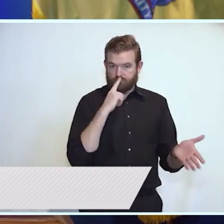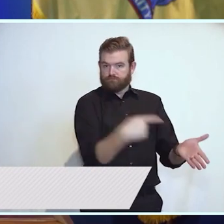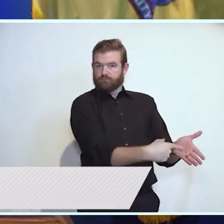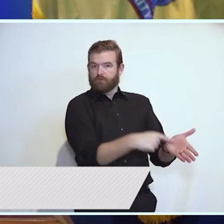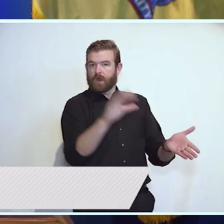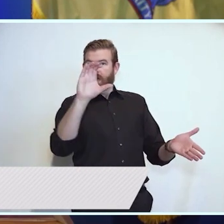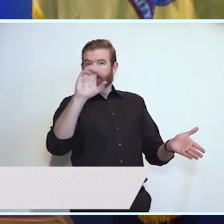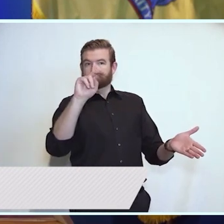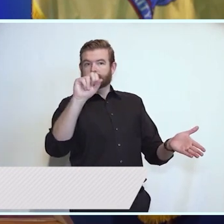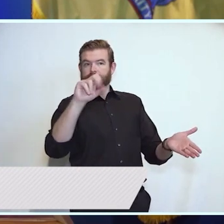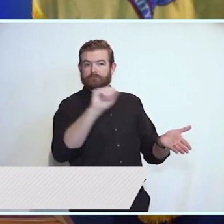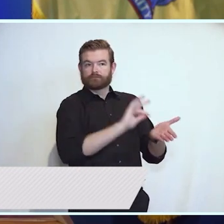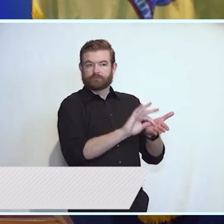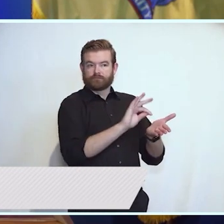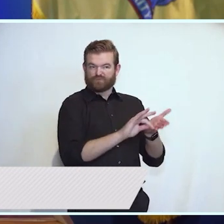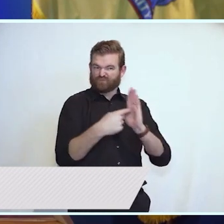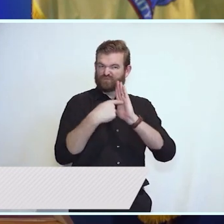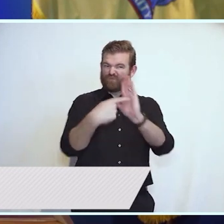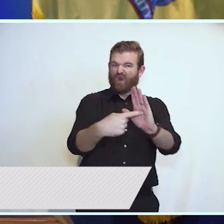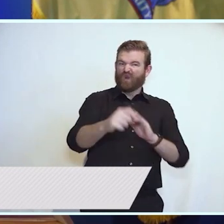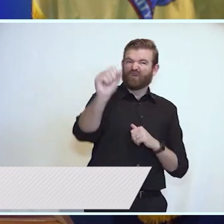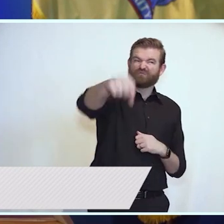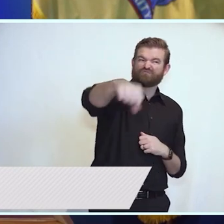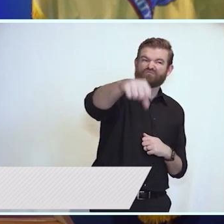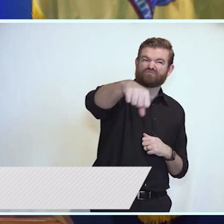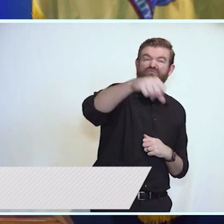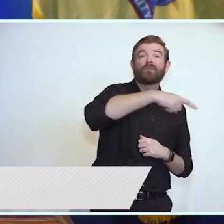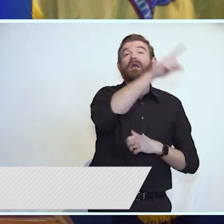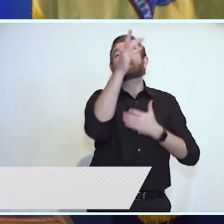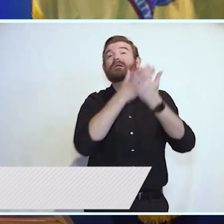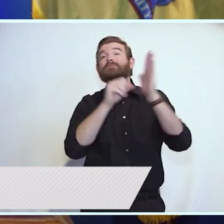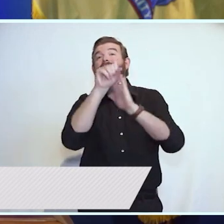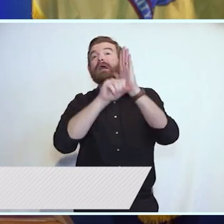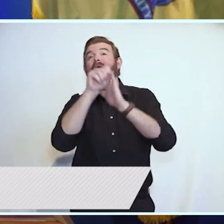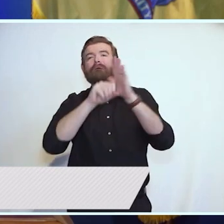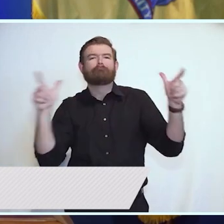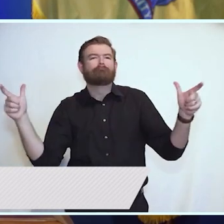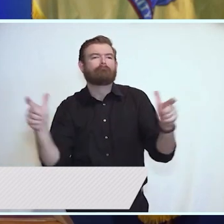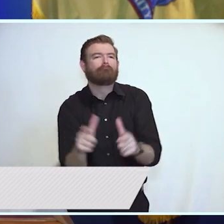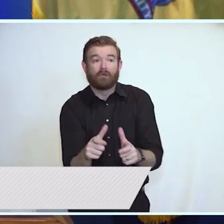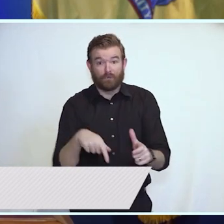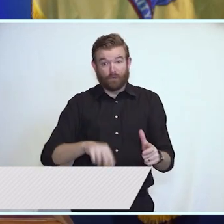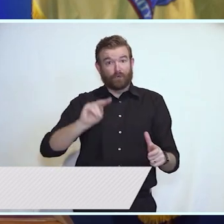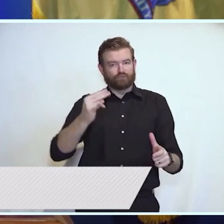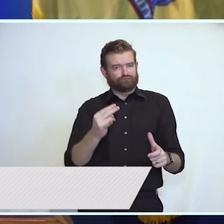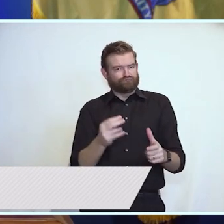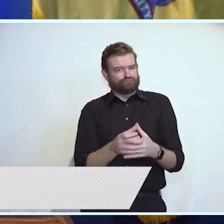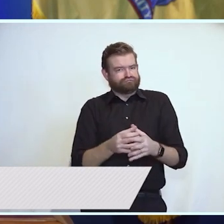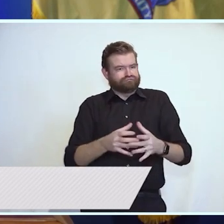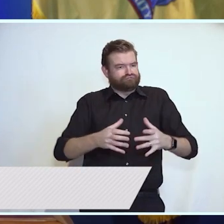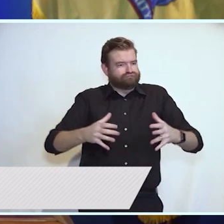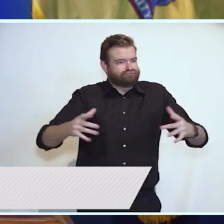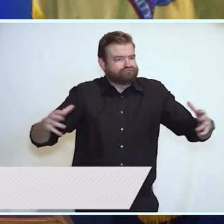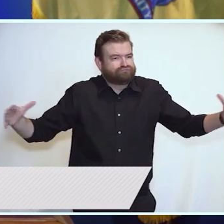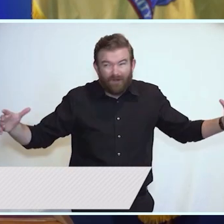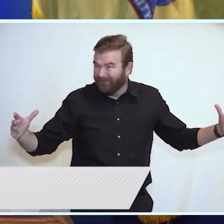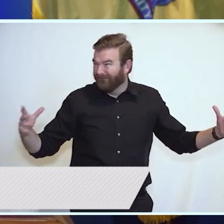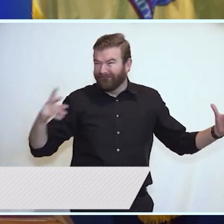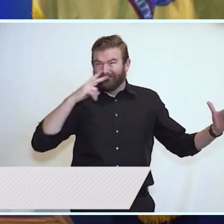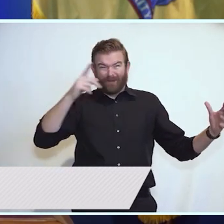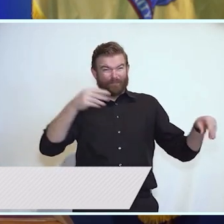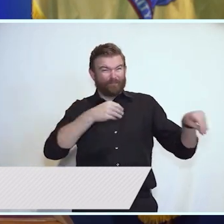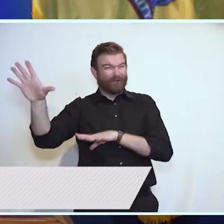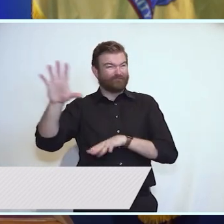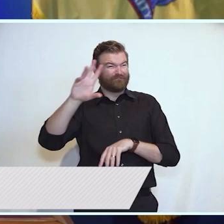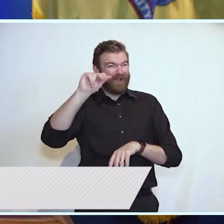black and white. While some states in our region lost population, New Jersey grew. Turns out the moving vans are